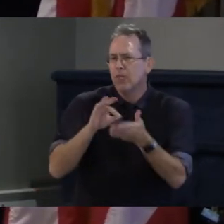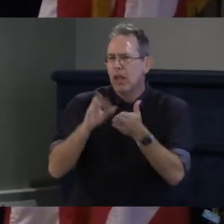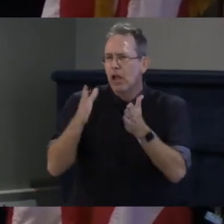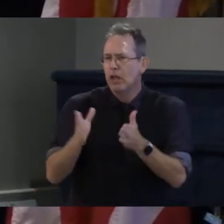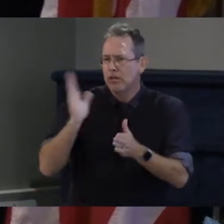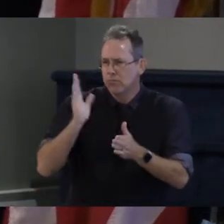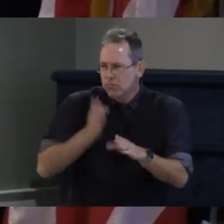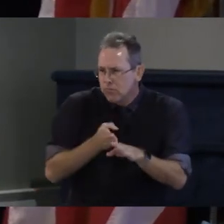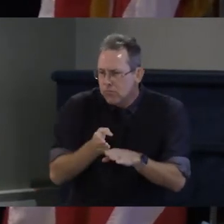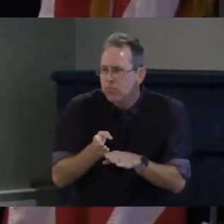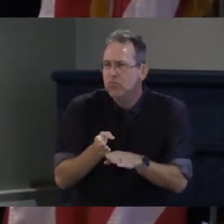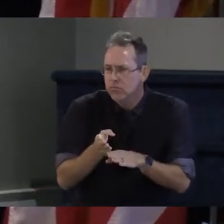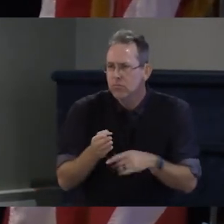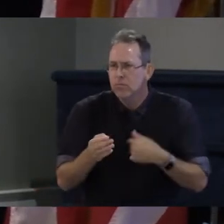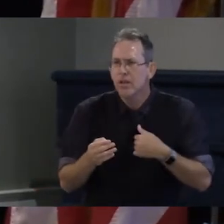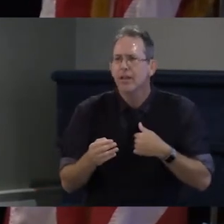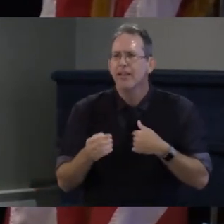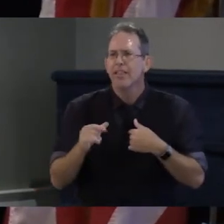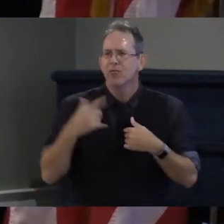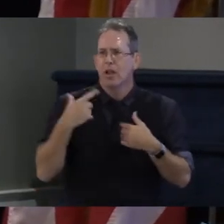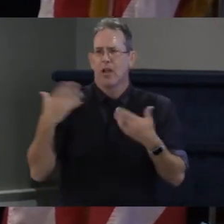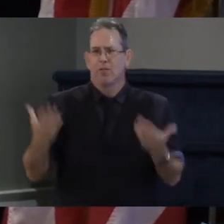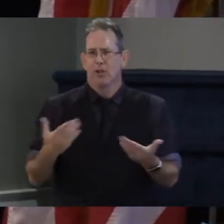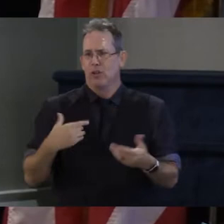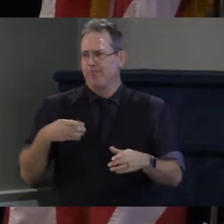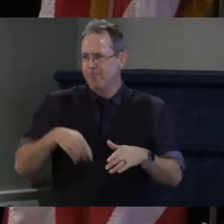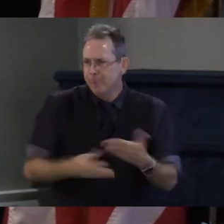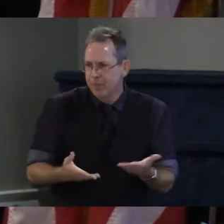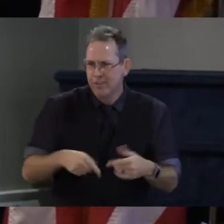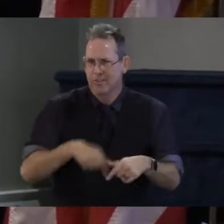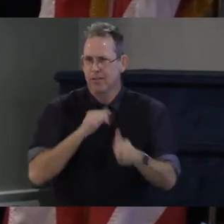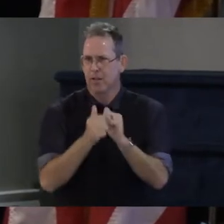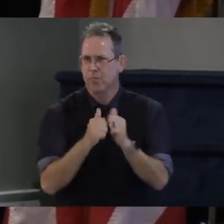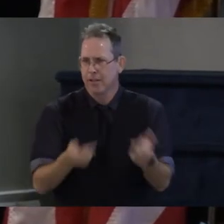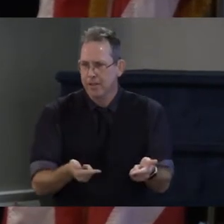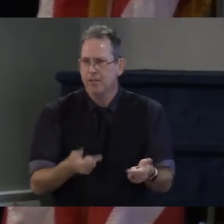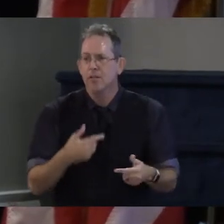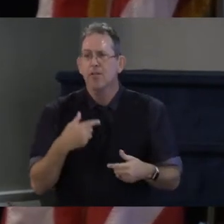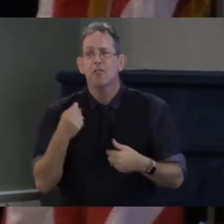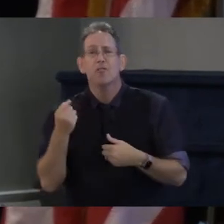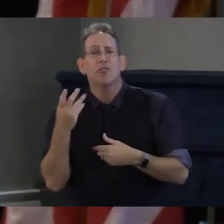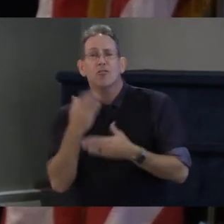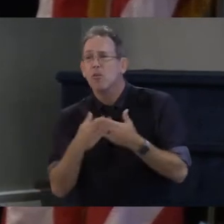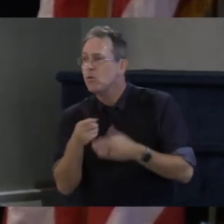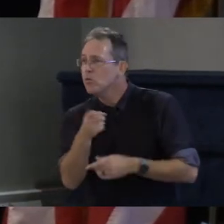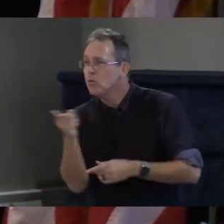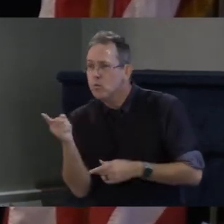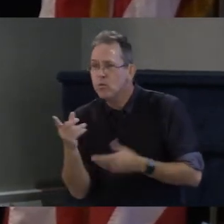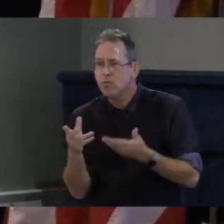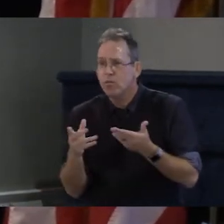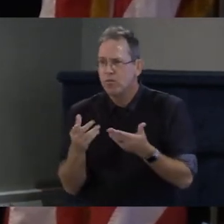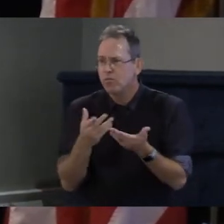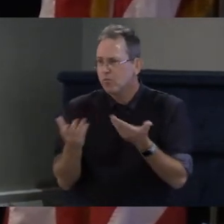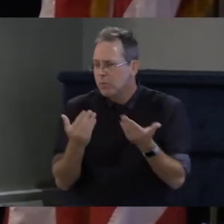that is what I bring to this race as many of you I'm sure are acutely aware